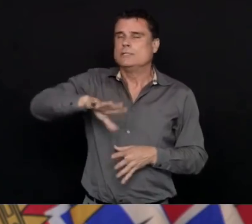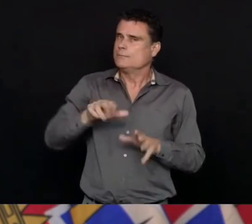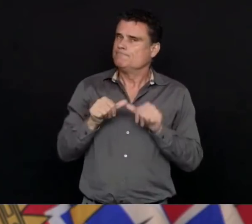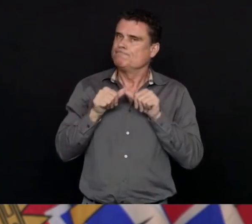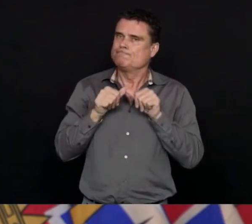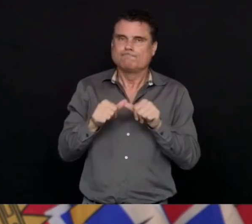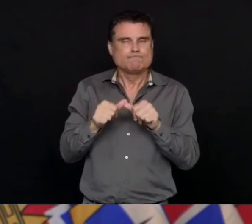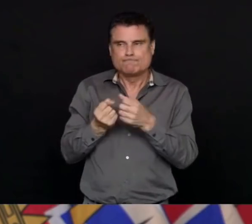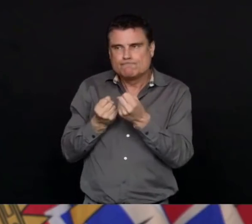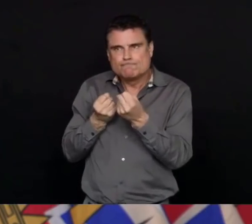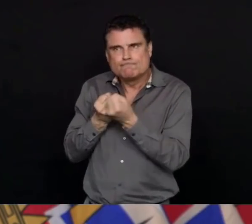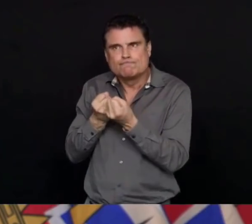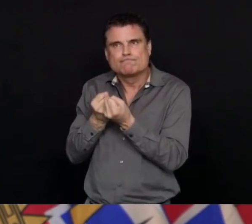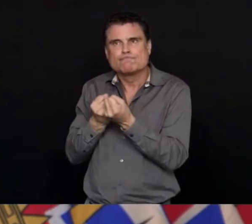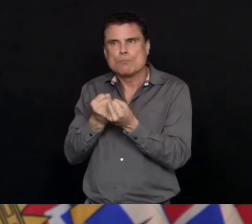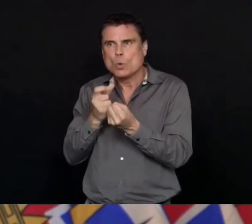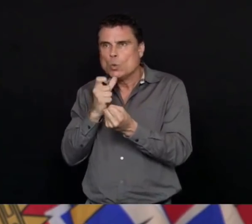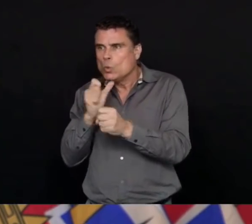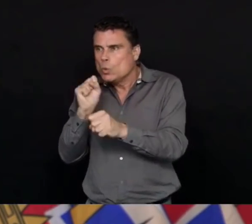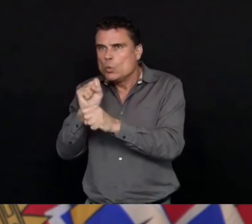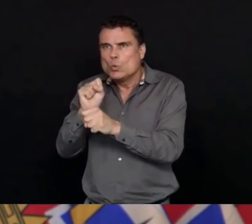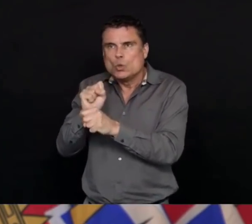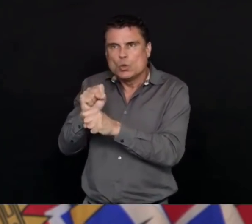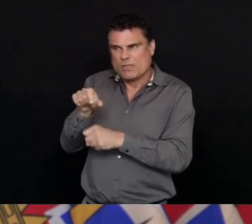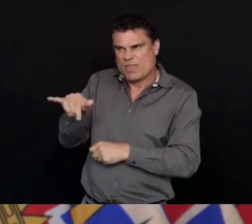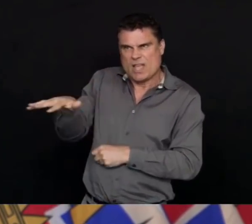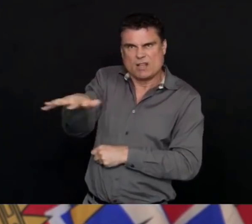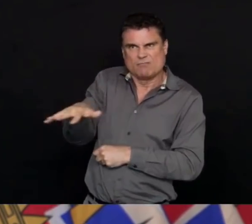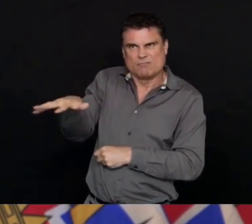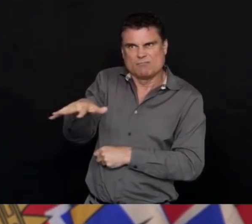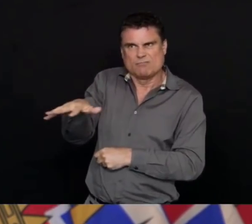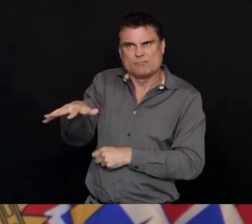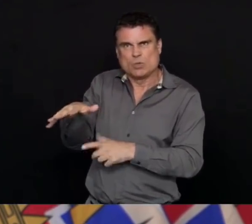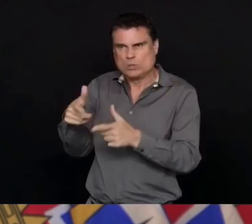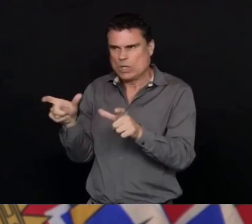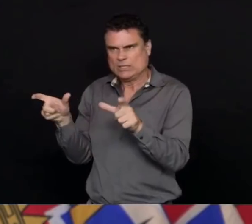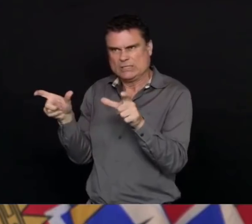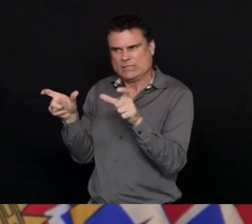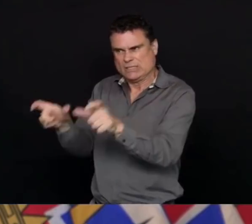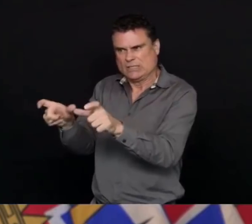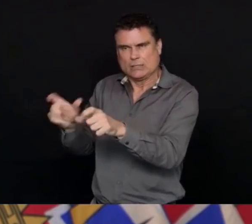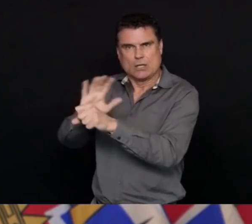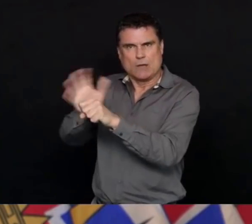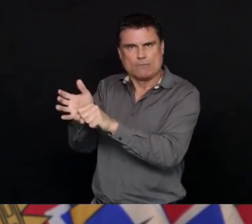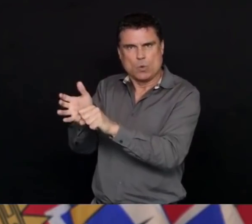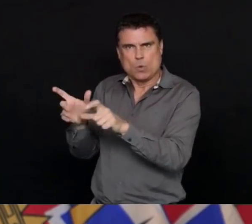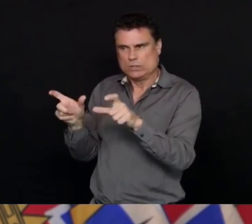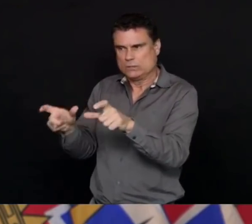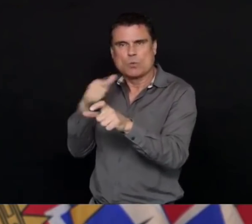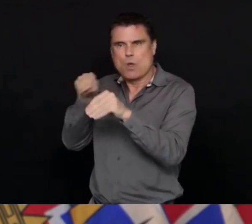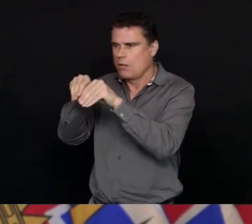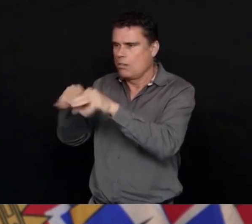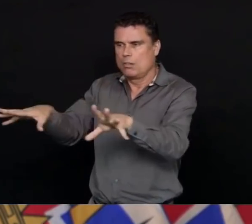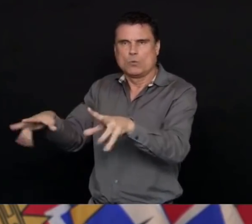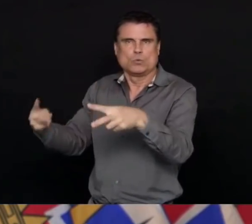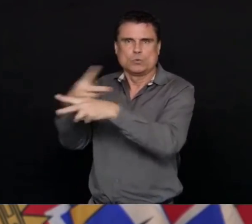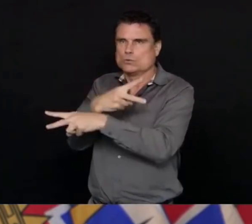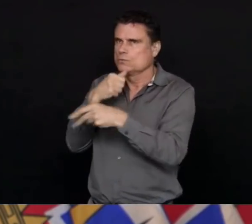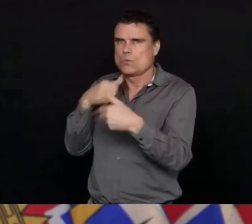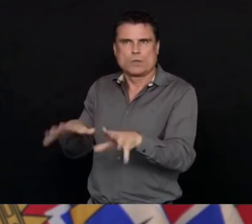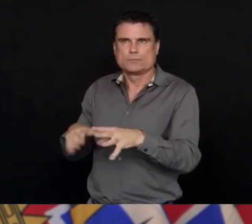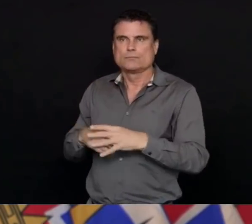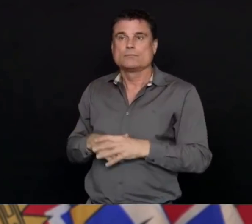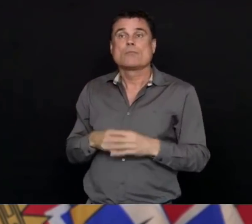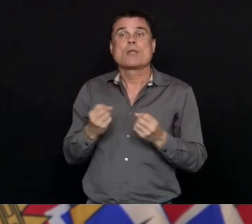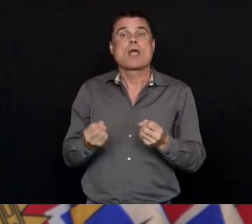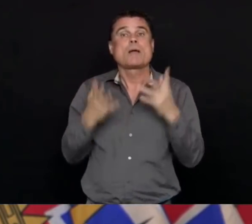outbreak in that facility. Currently, we have 134 people hospitalized for COVID-19 in